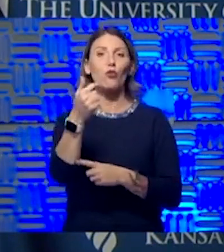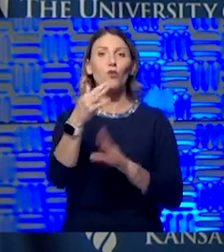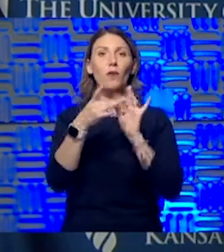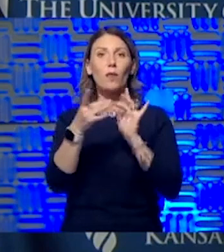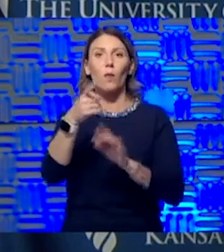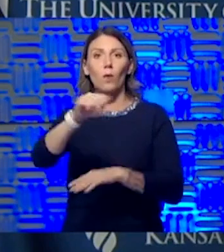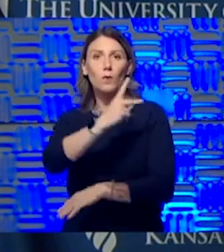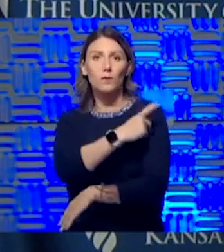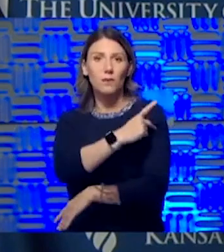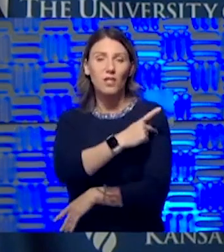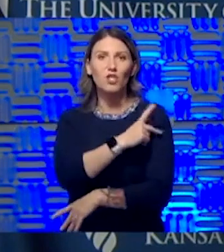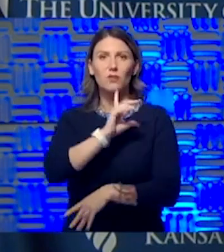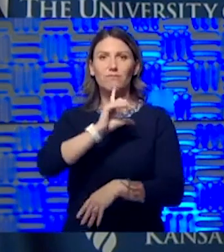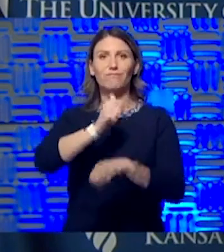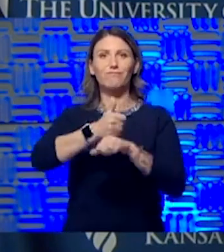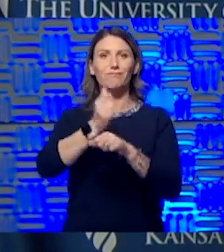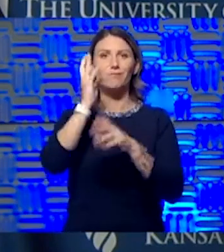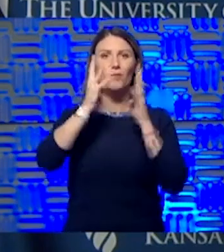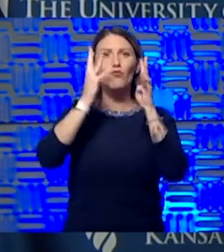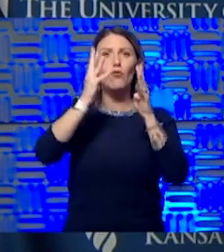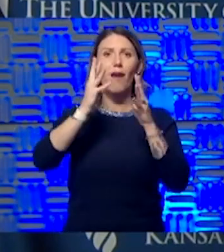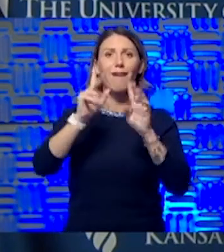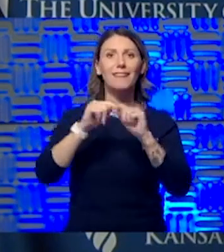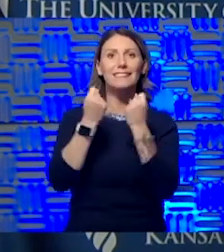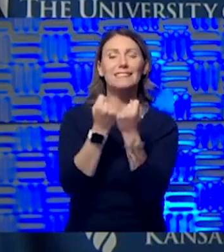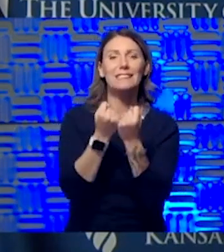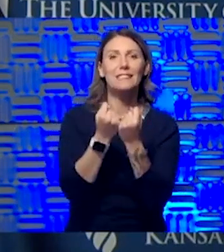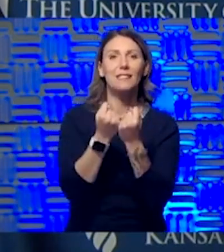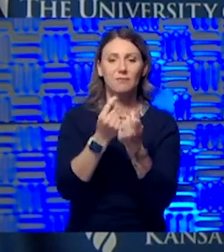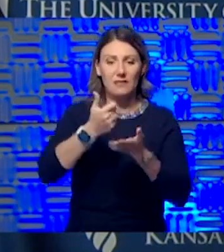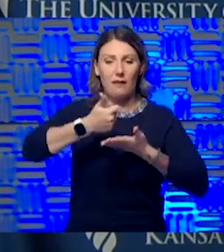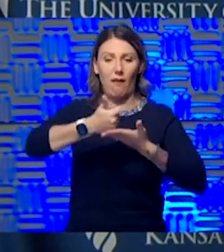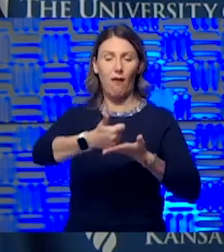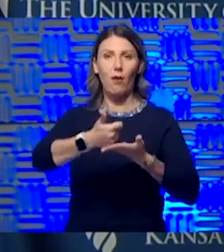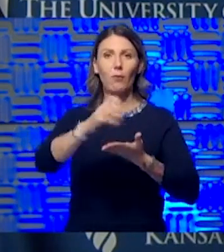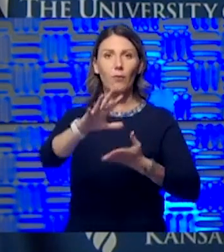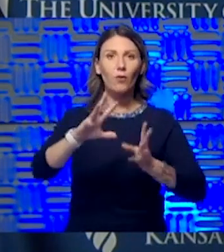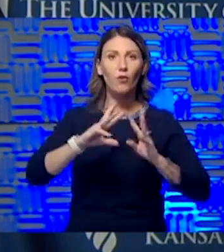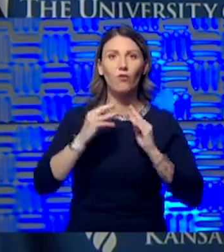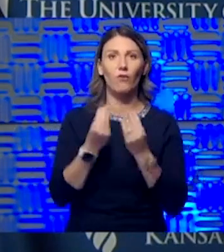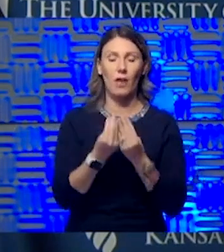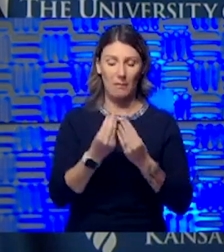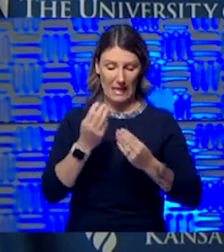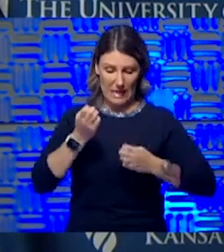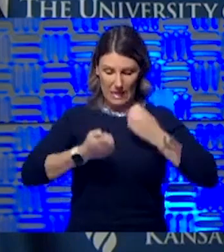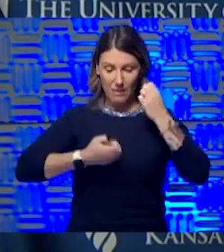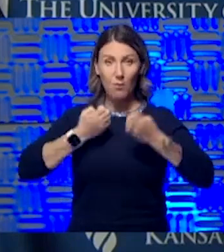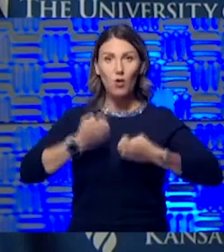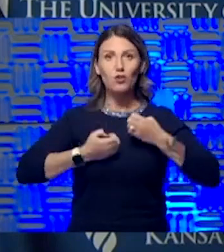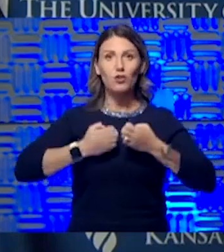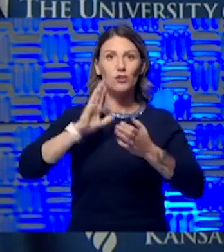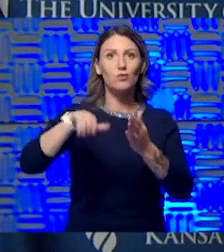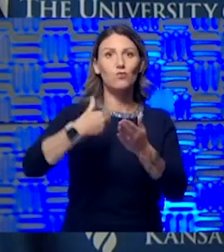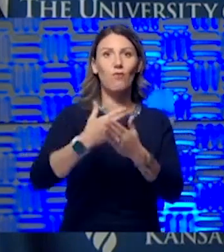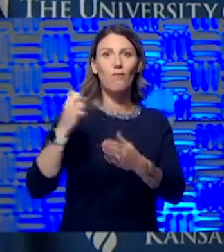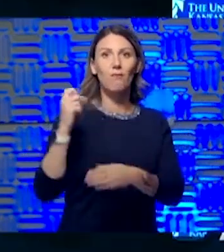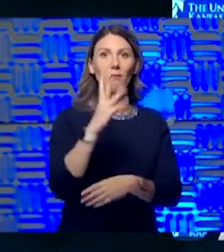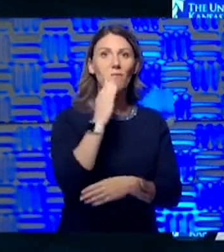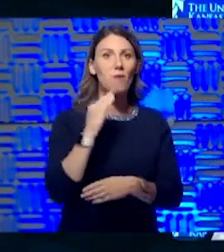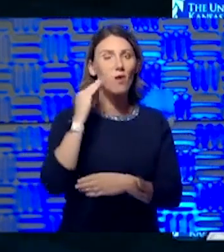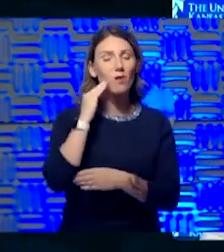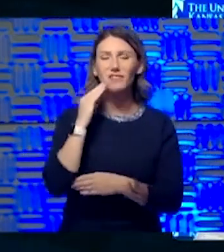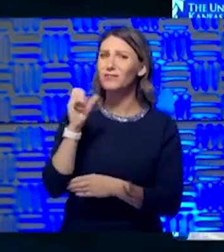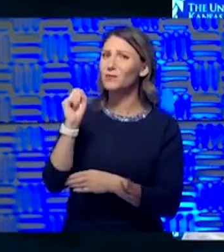were able to create a team to kind of help them, as well as their family, emotionally get them back home. Yeah, so